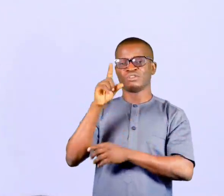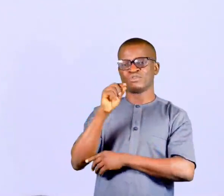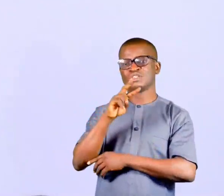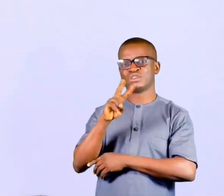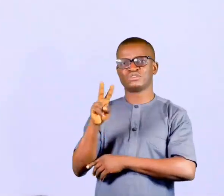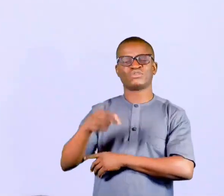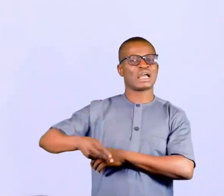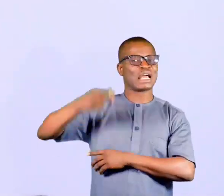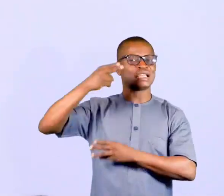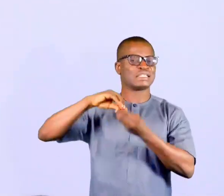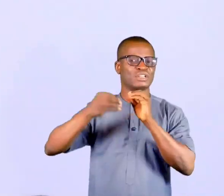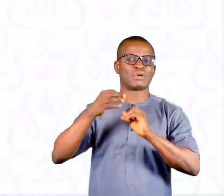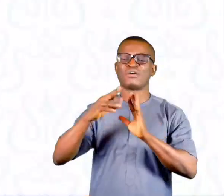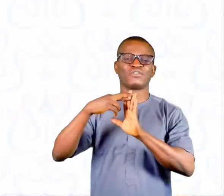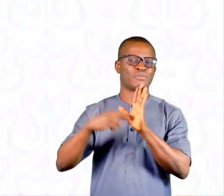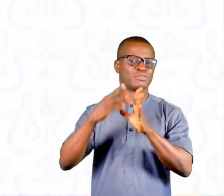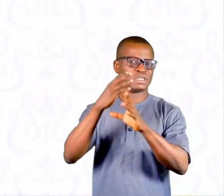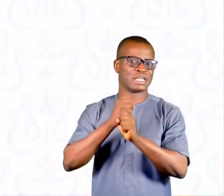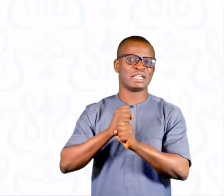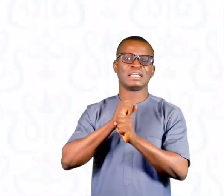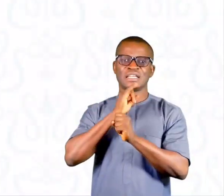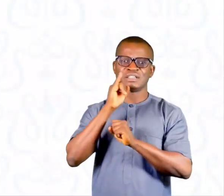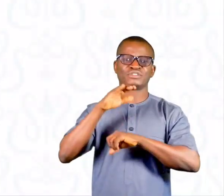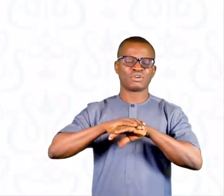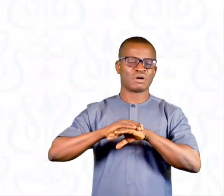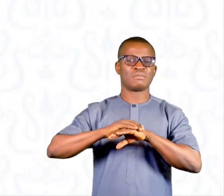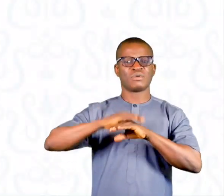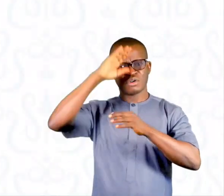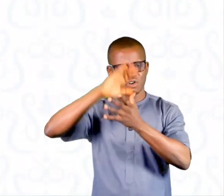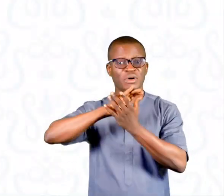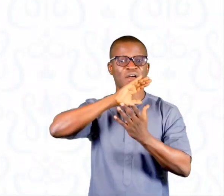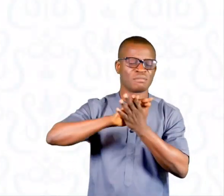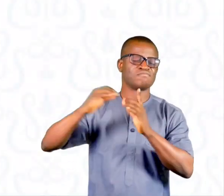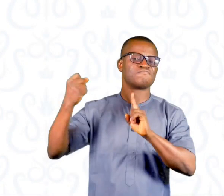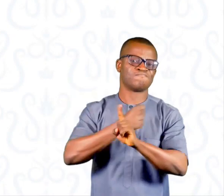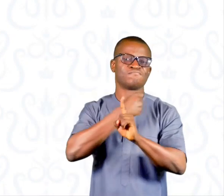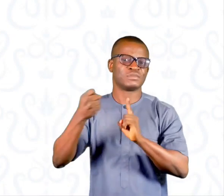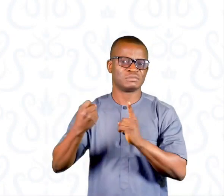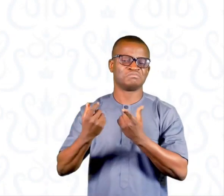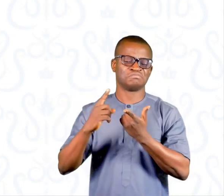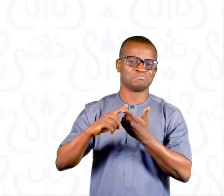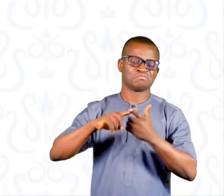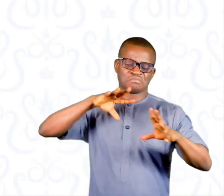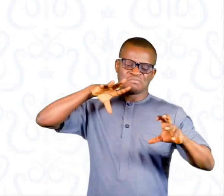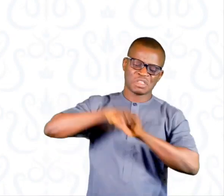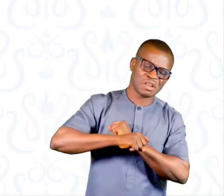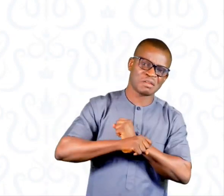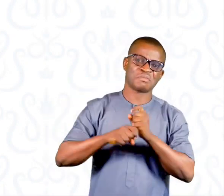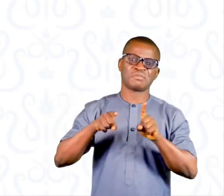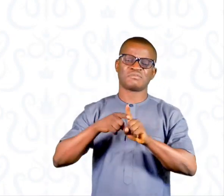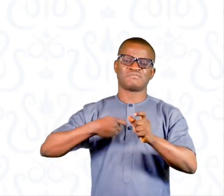In 2022, the highest number of reports received were on spousal abuse. We had rape, then